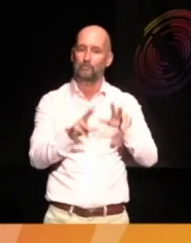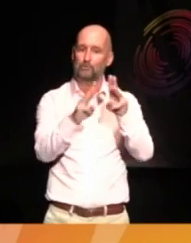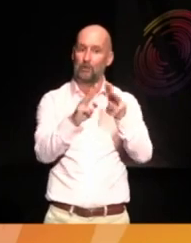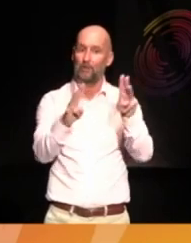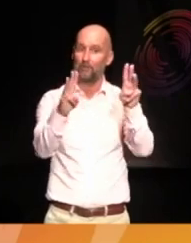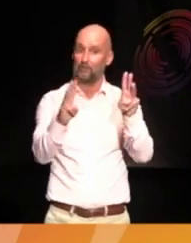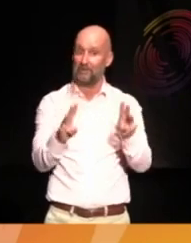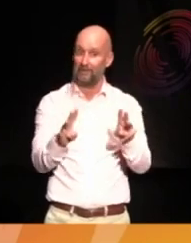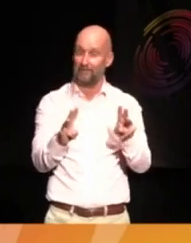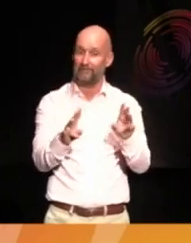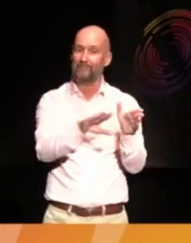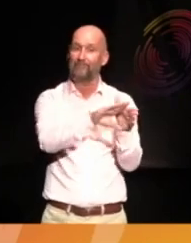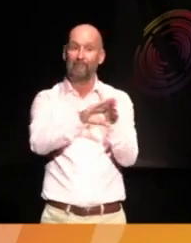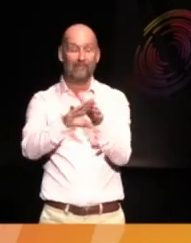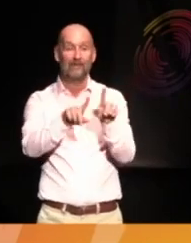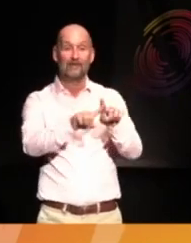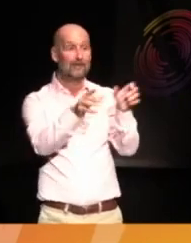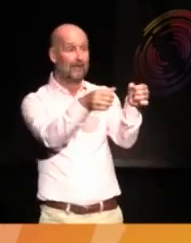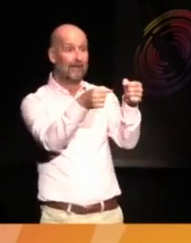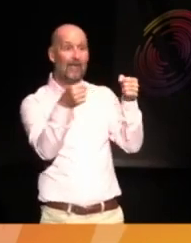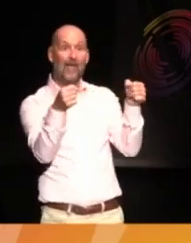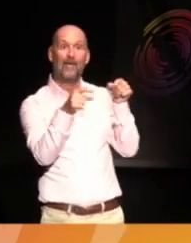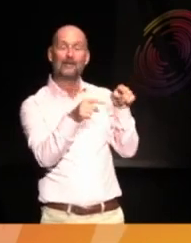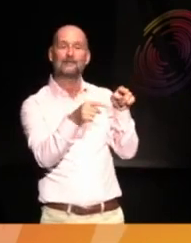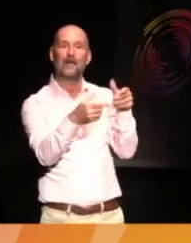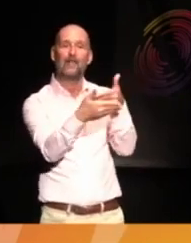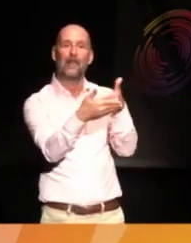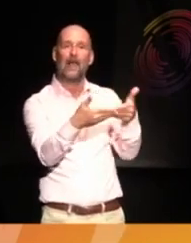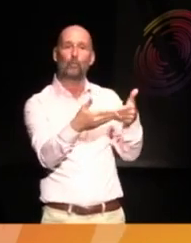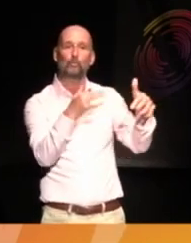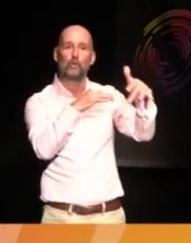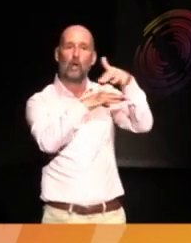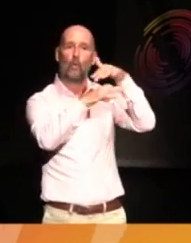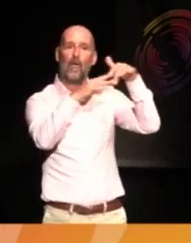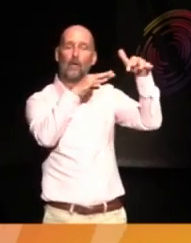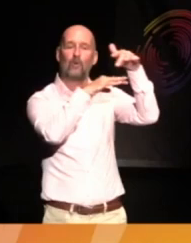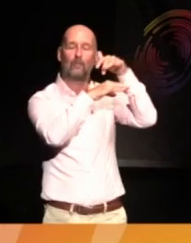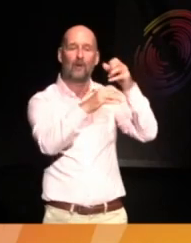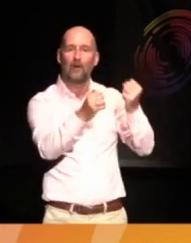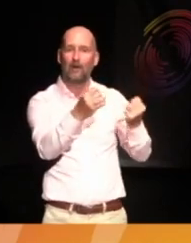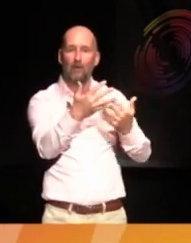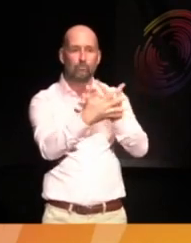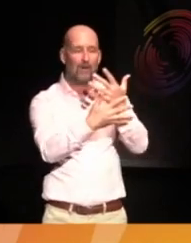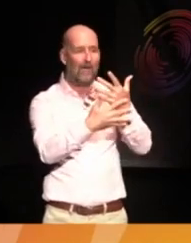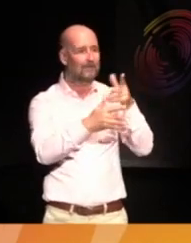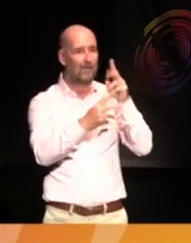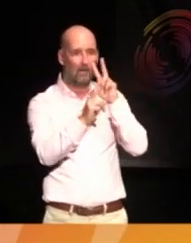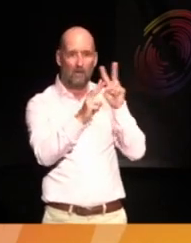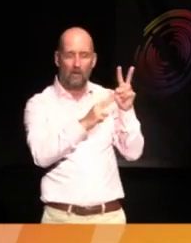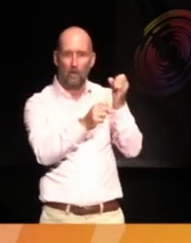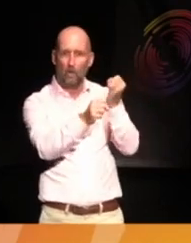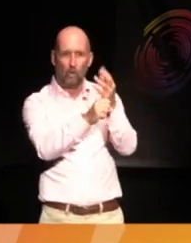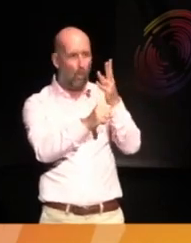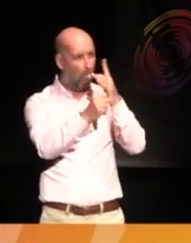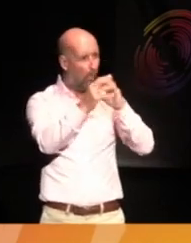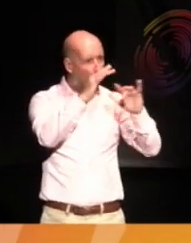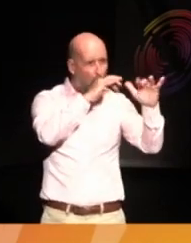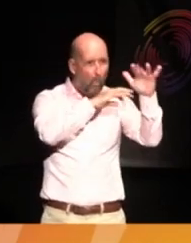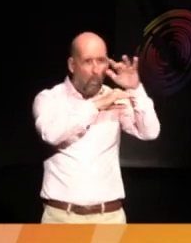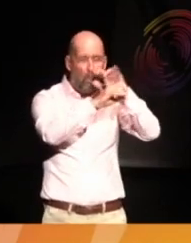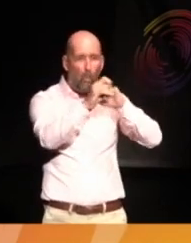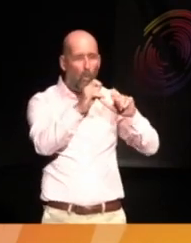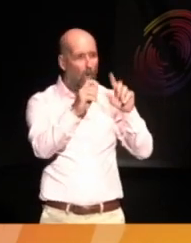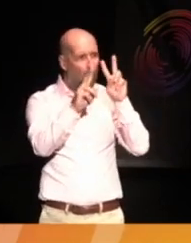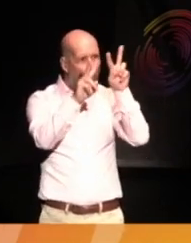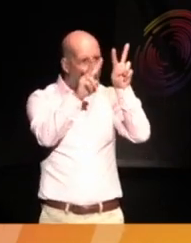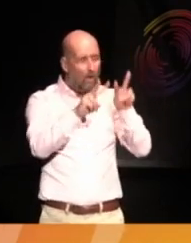In this case, the language aquarium, bright tongues shoal gold and ricochet, zip